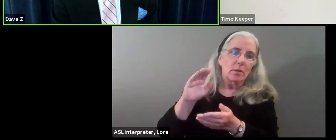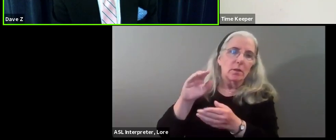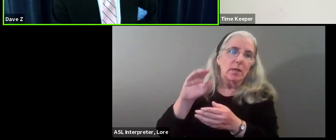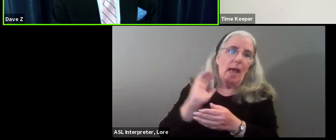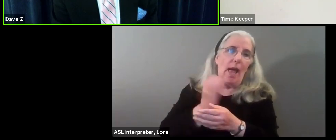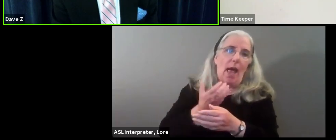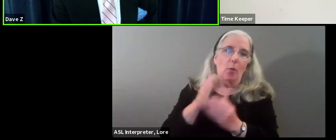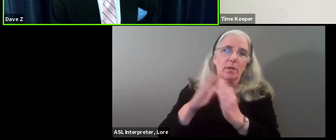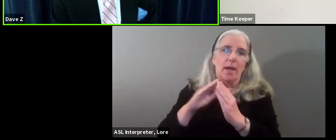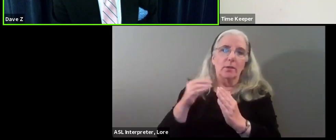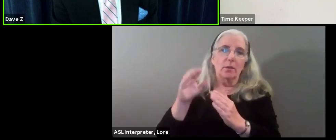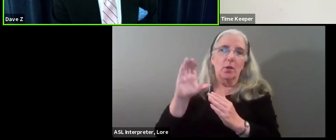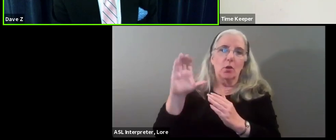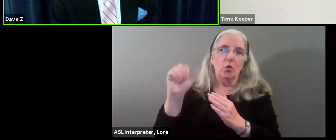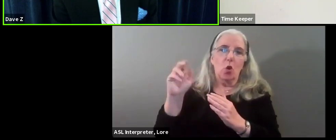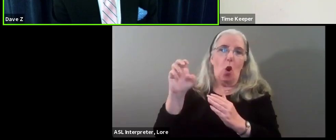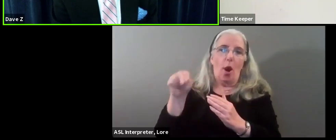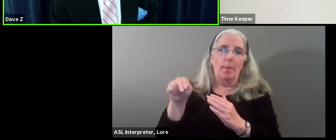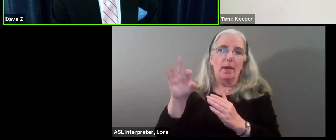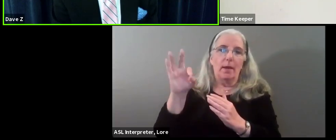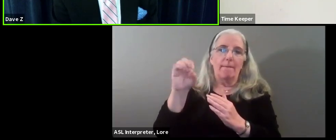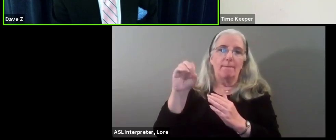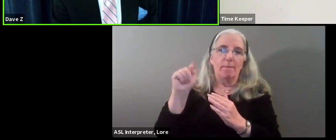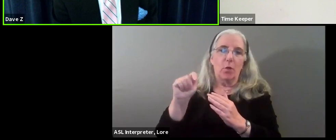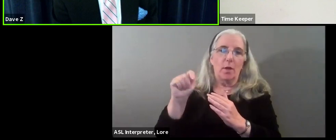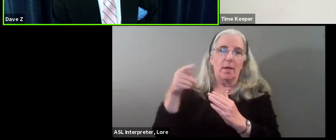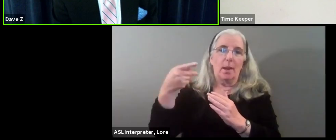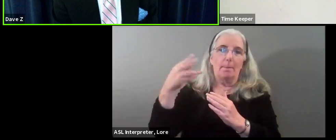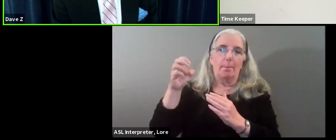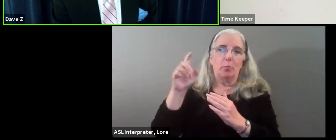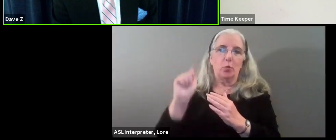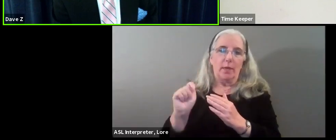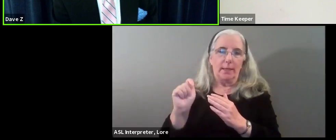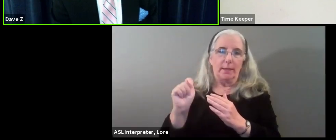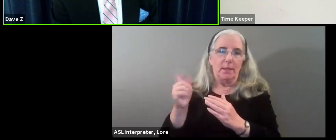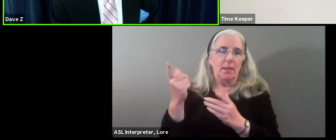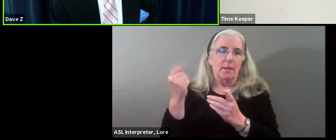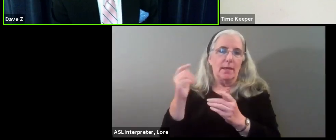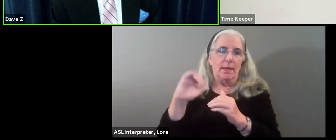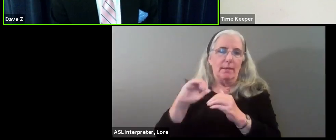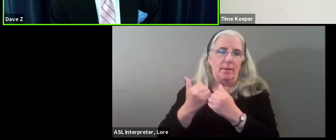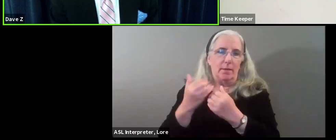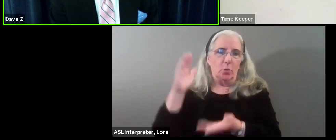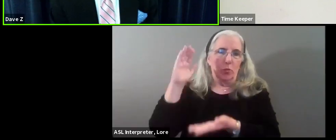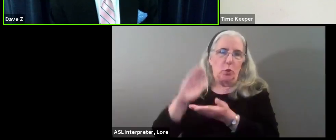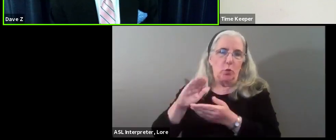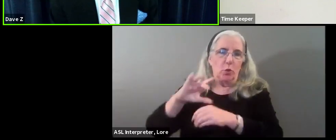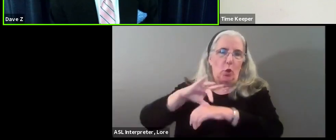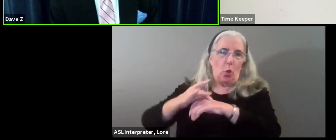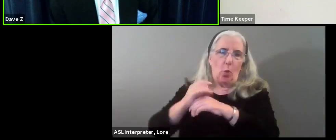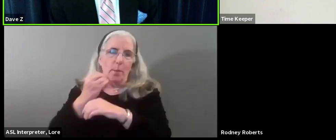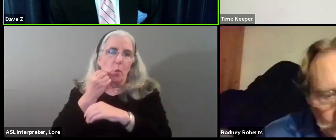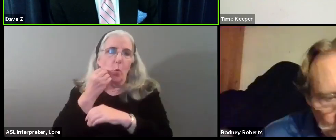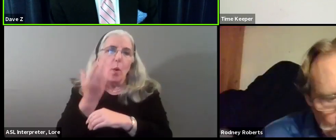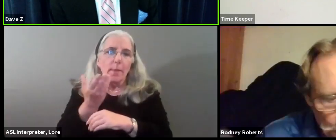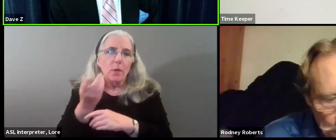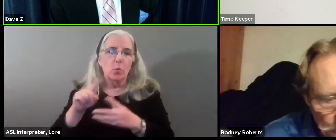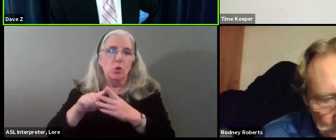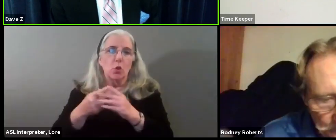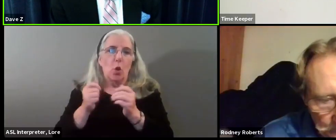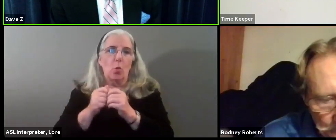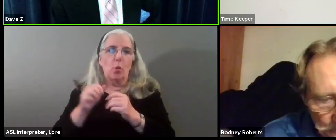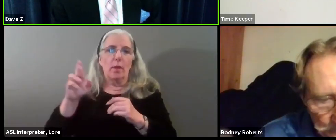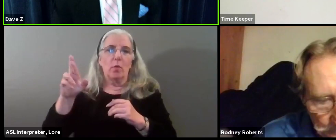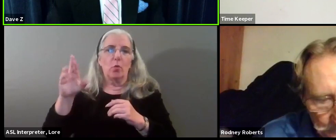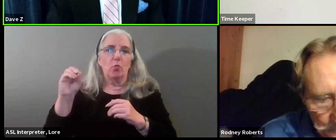footprint? Reducing our town's carbon footprint? And we're going to start with Mr. Roberts this time. Mr.